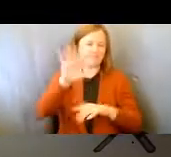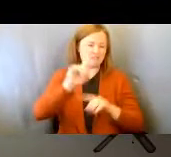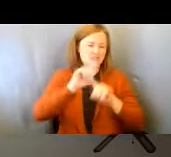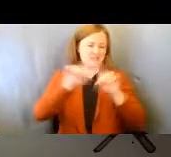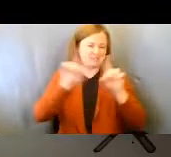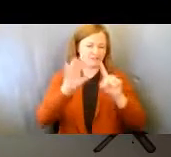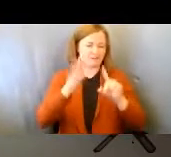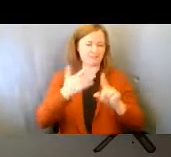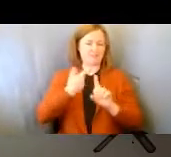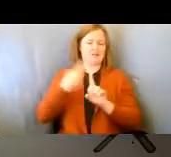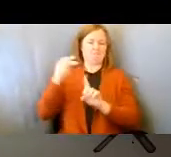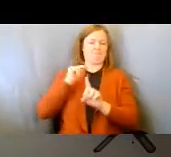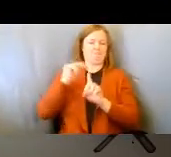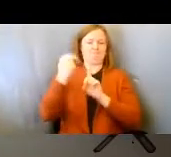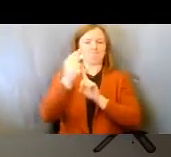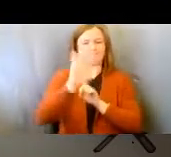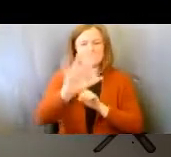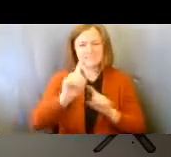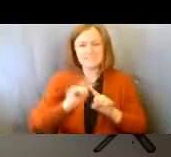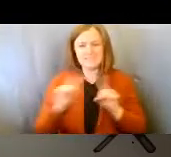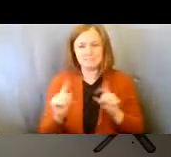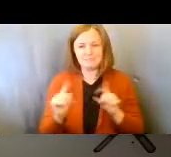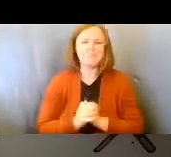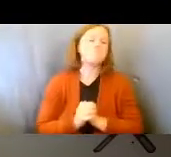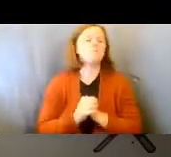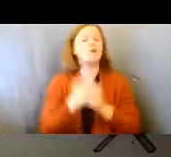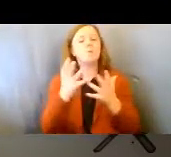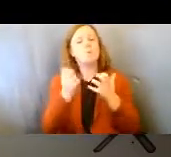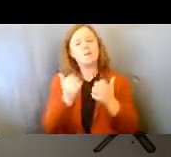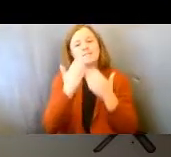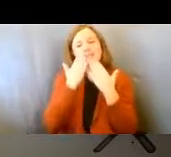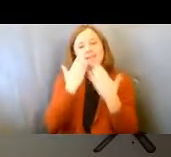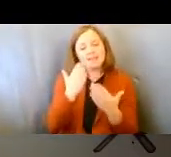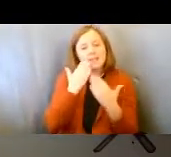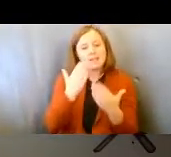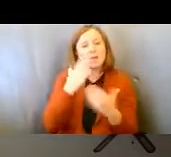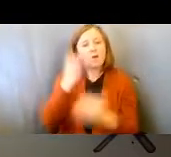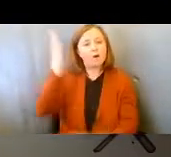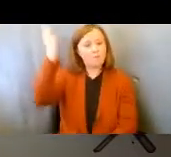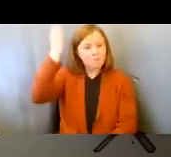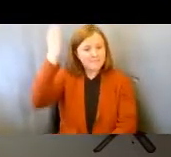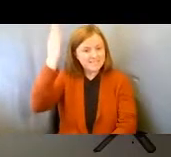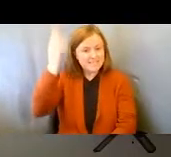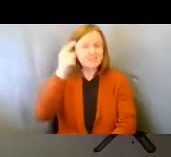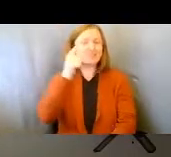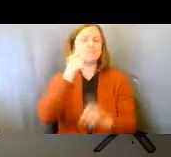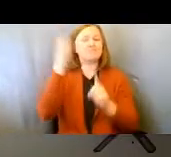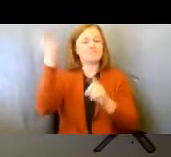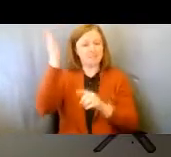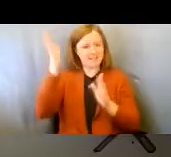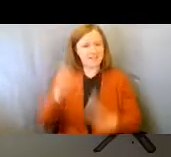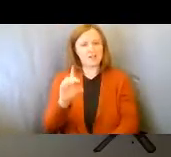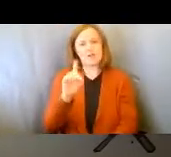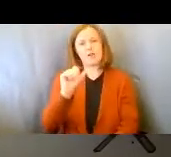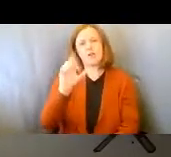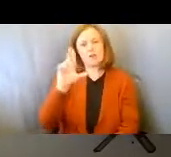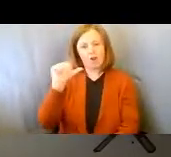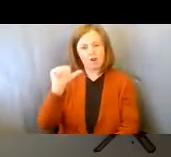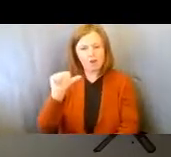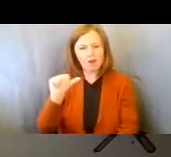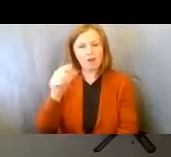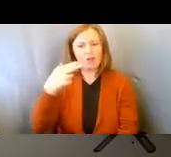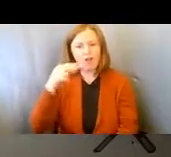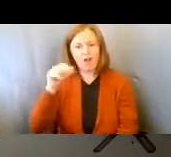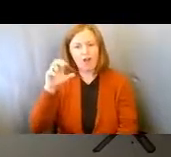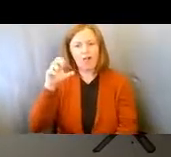on your own screen. We also want to say a quick thank you to our presenter, is Darla Helt. Thank you so